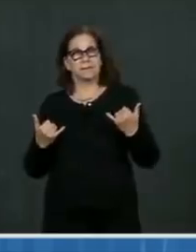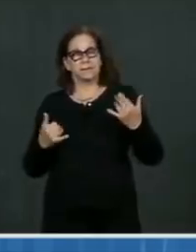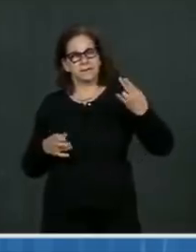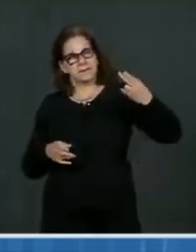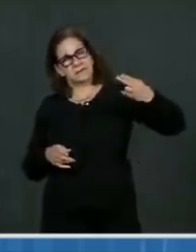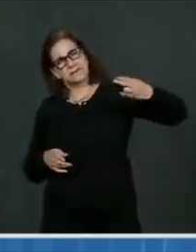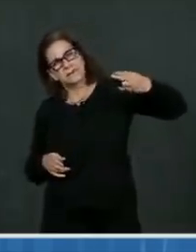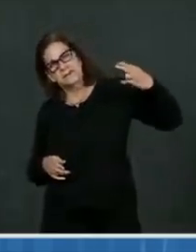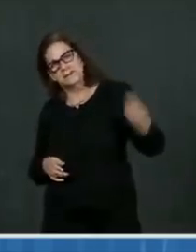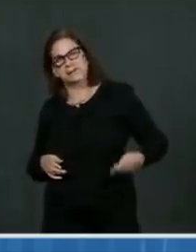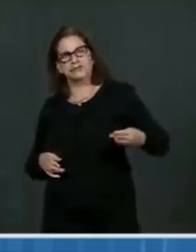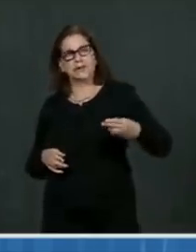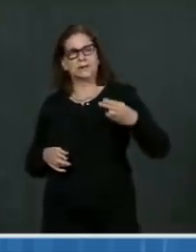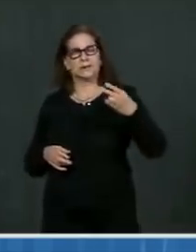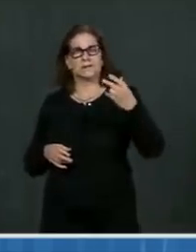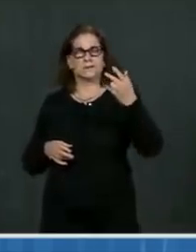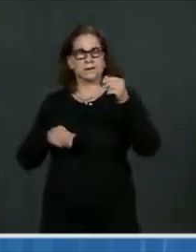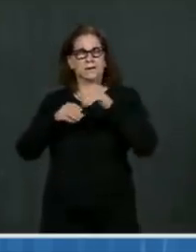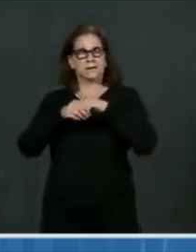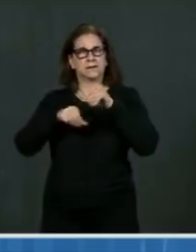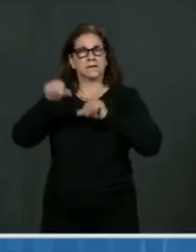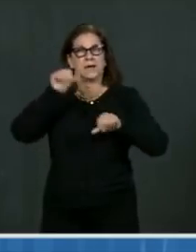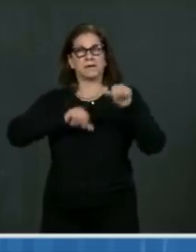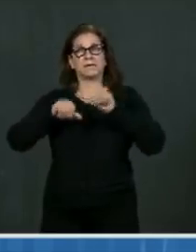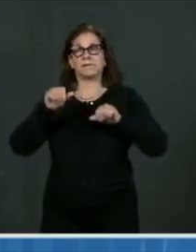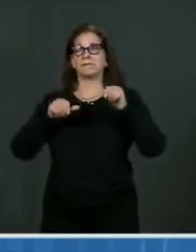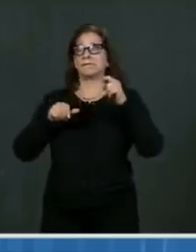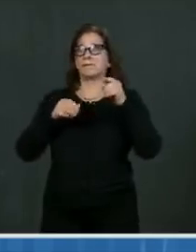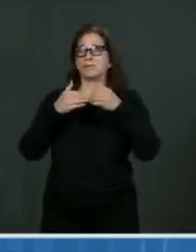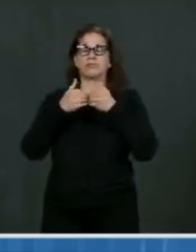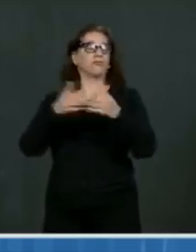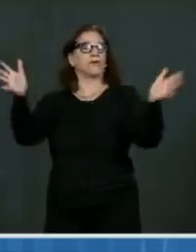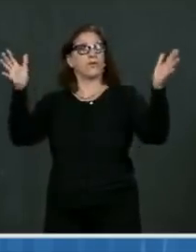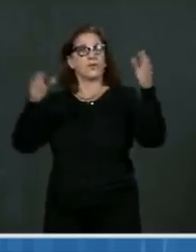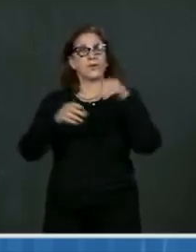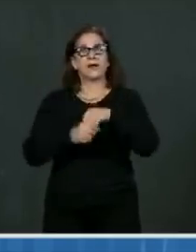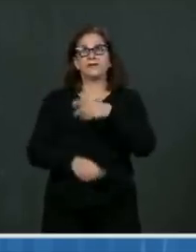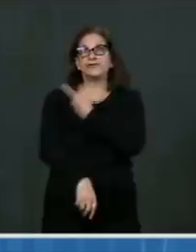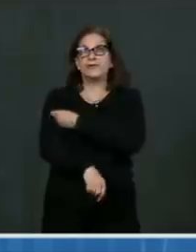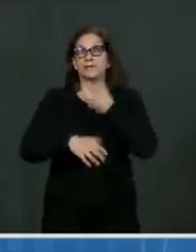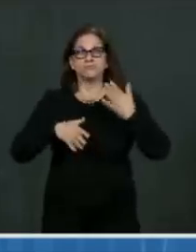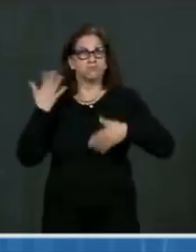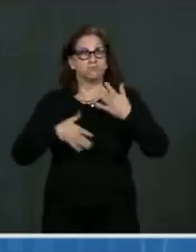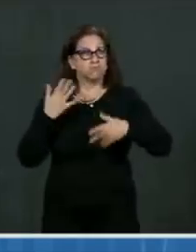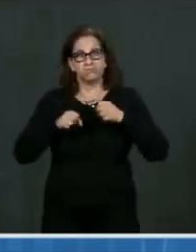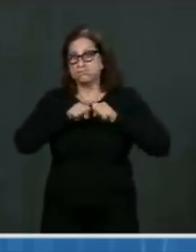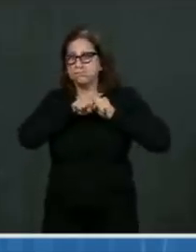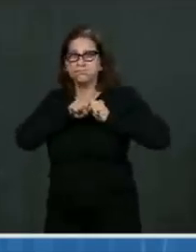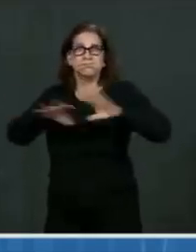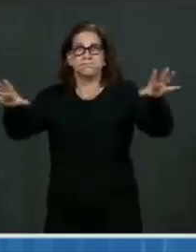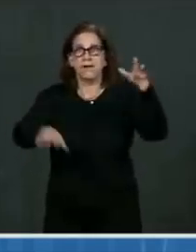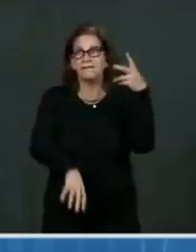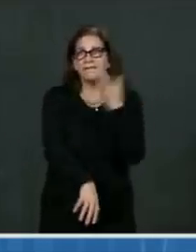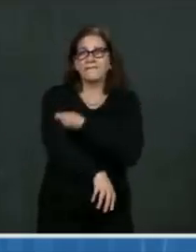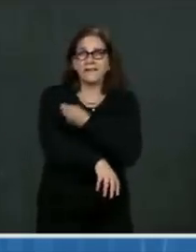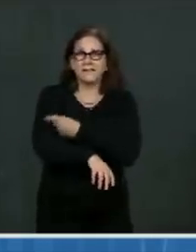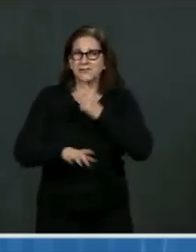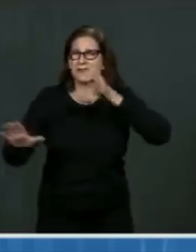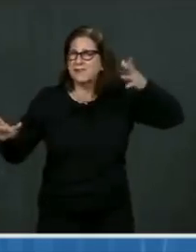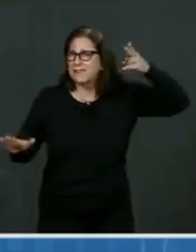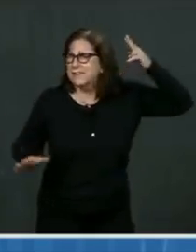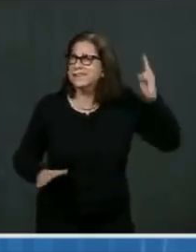them out so very fast. So I'm speaking today not necessarily as your CDC director and not only as your CDC